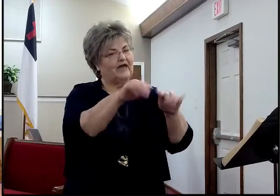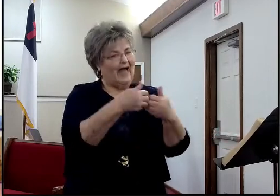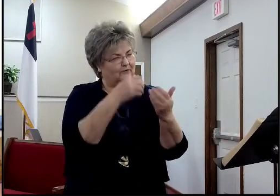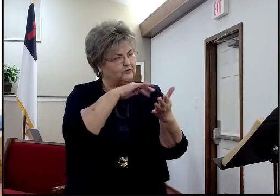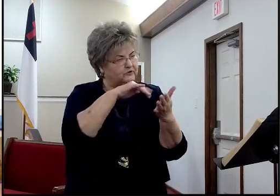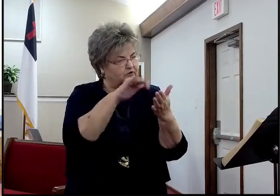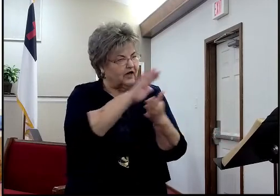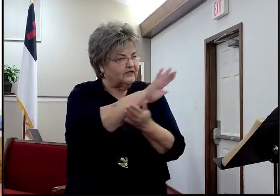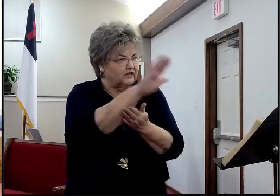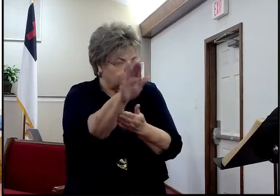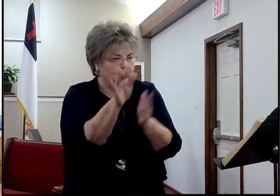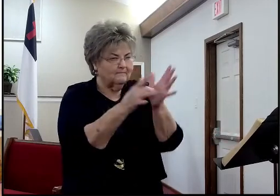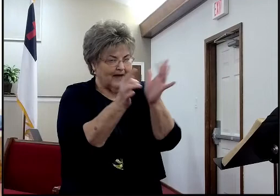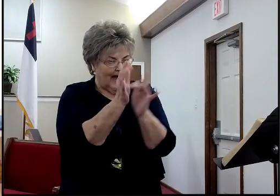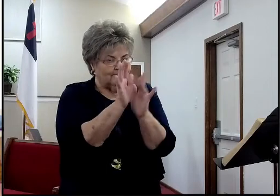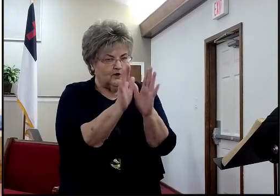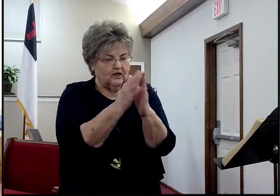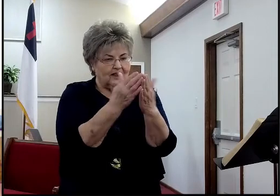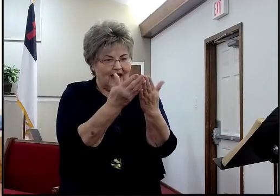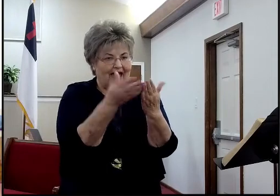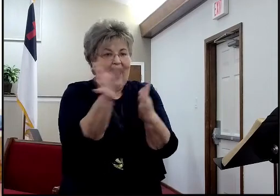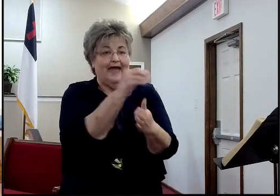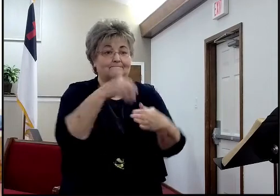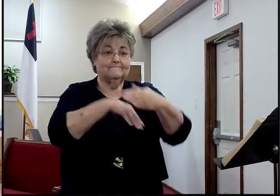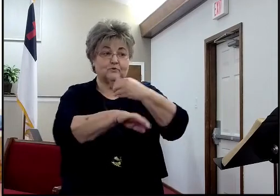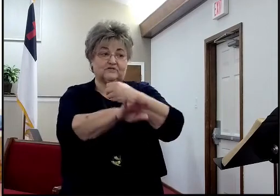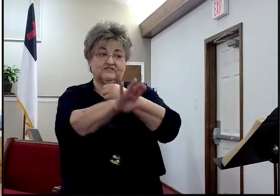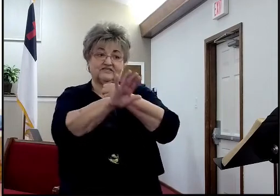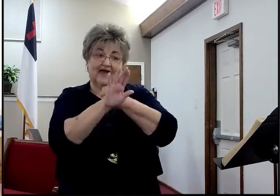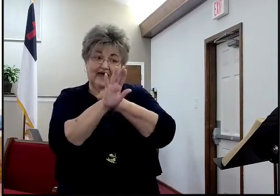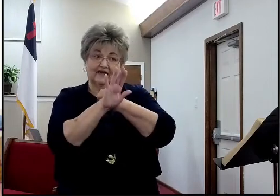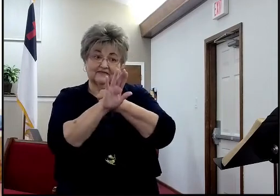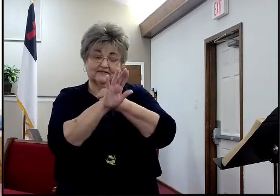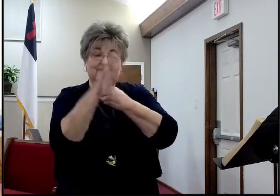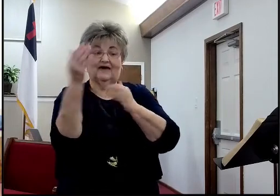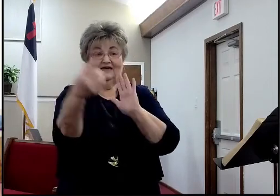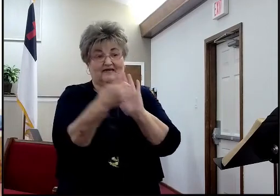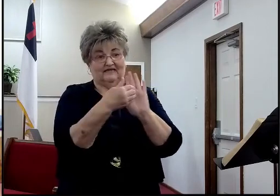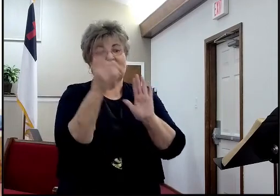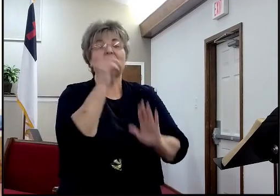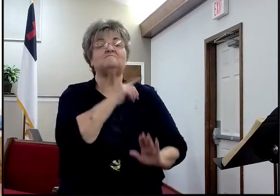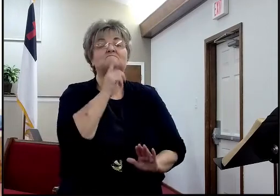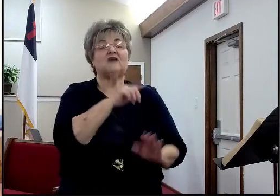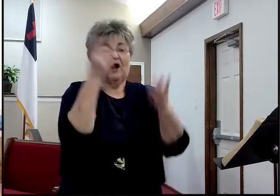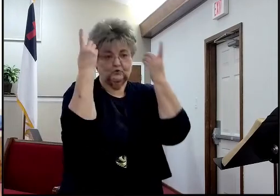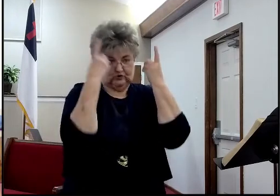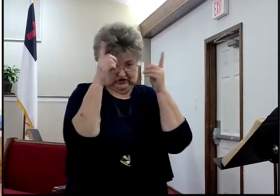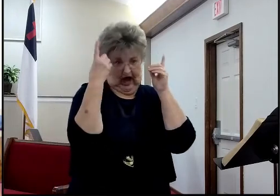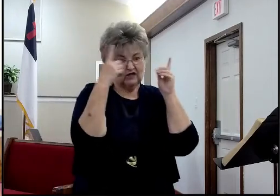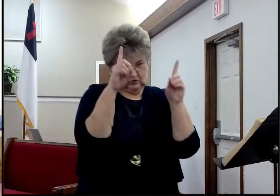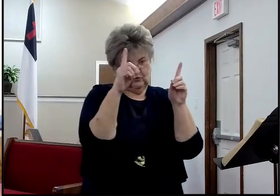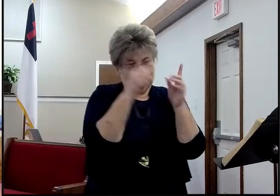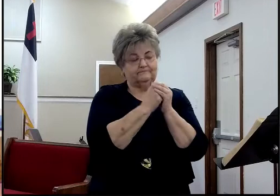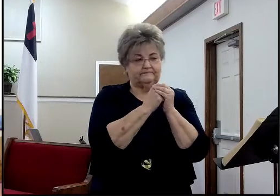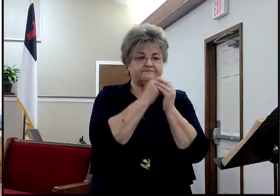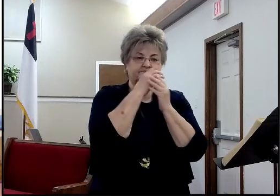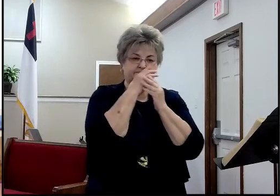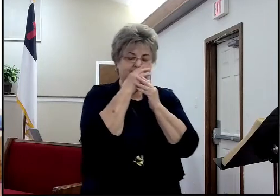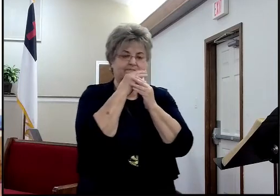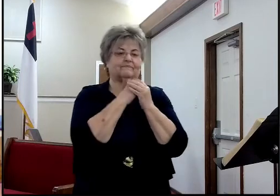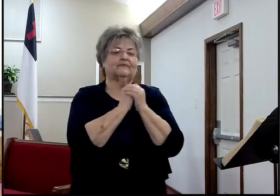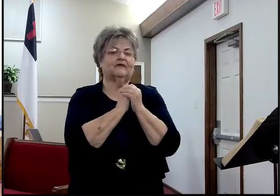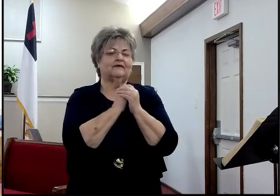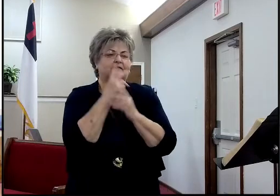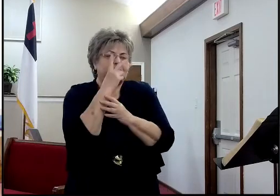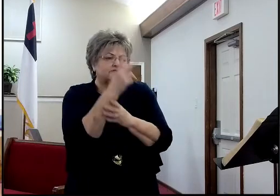help hedge you, against the doctrine, and I know that, probably the vast majority of you, have never once thought about this doctrine, or it's false doctrine, you didn't think it was that relevant,